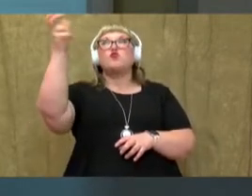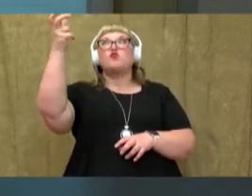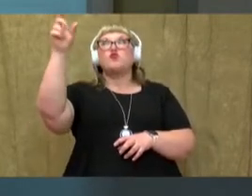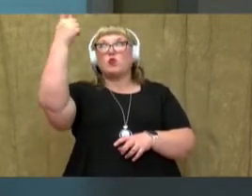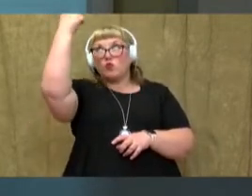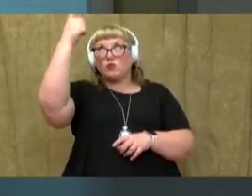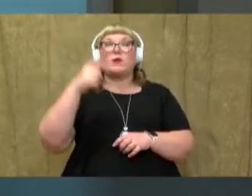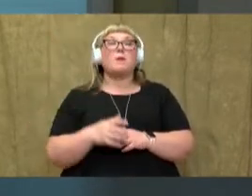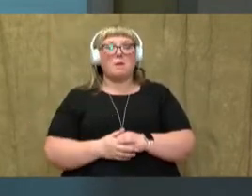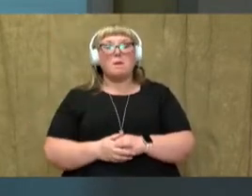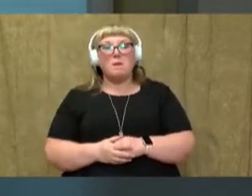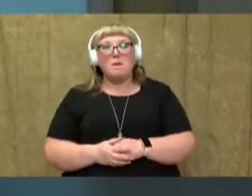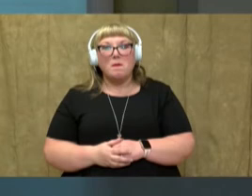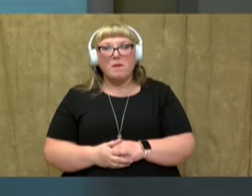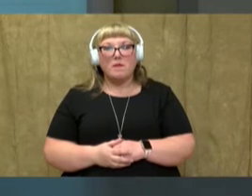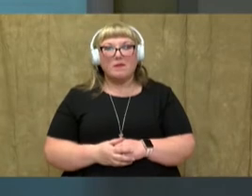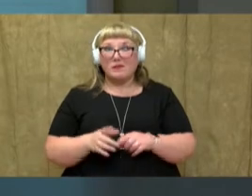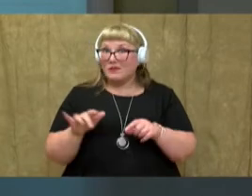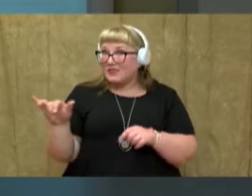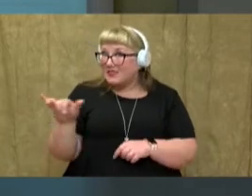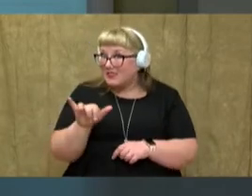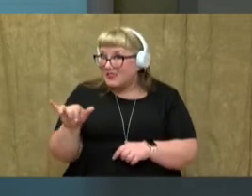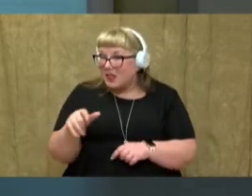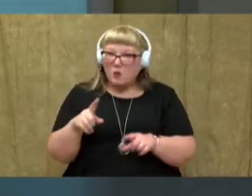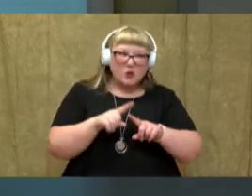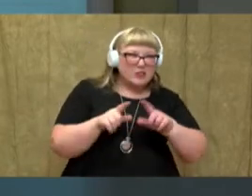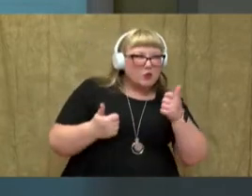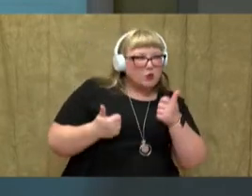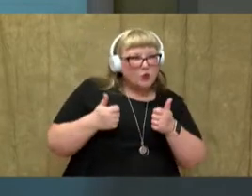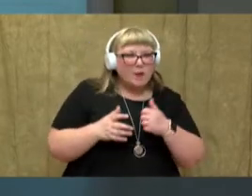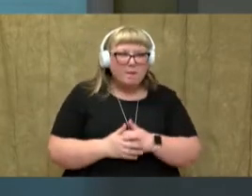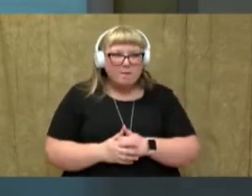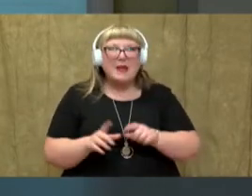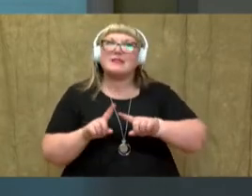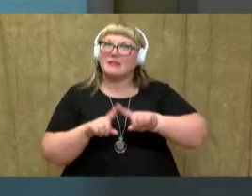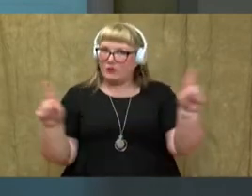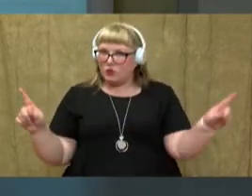bulbs. How is that different from long ago?